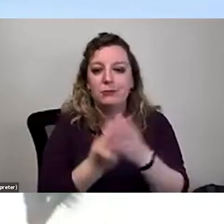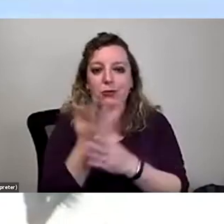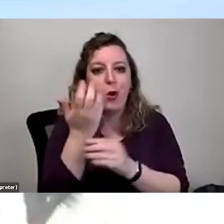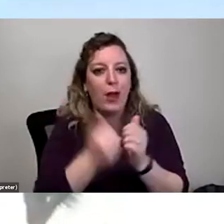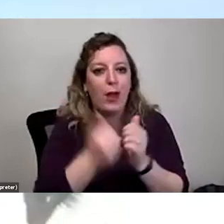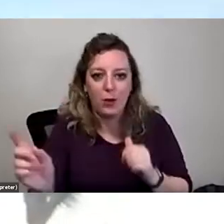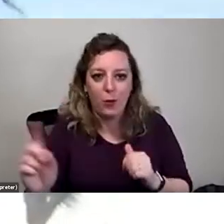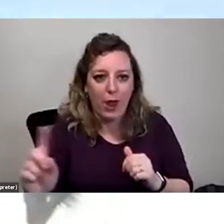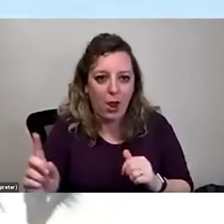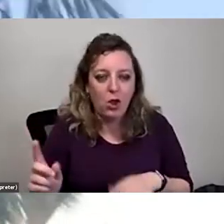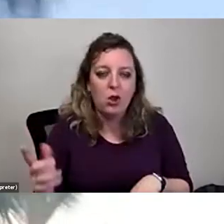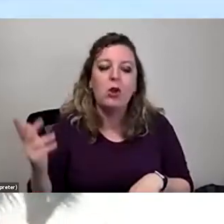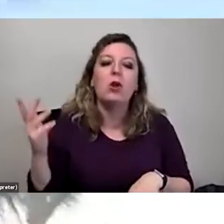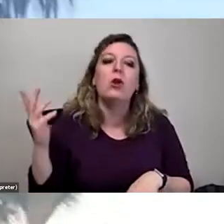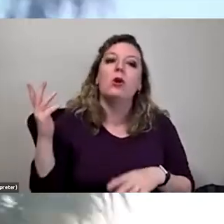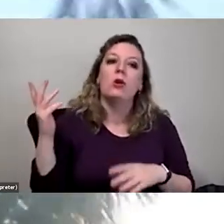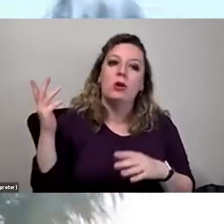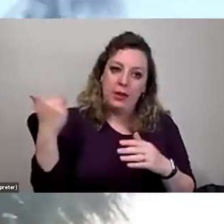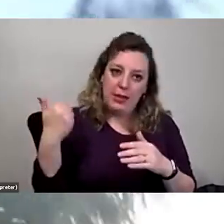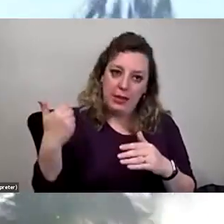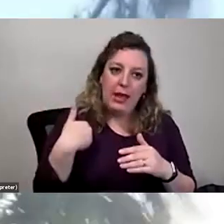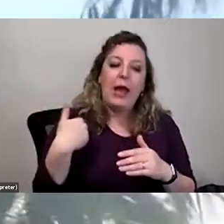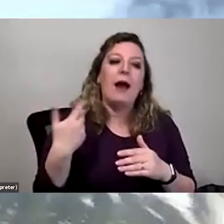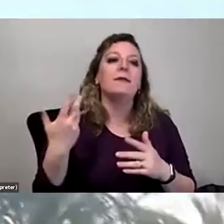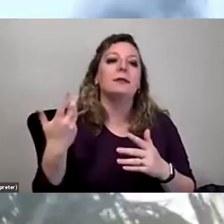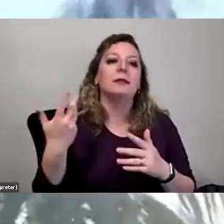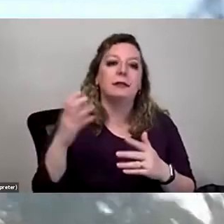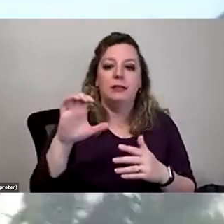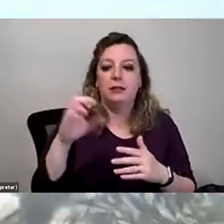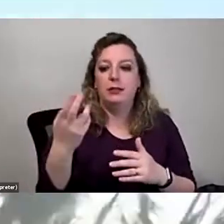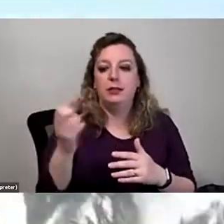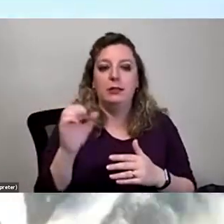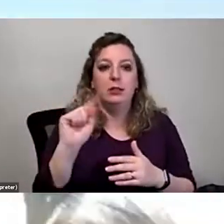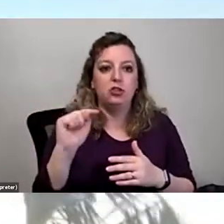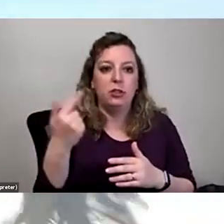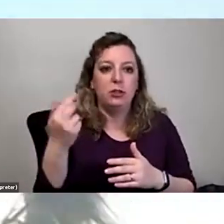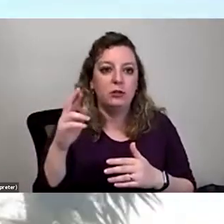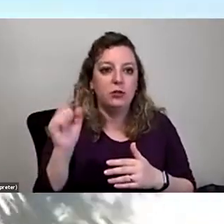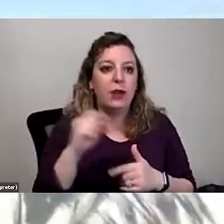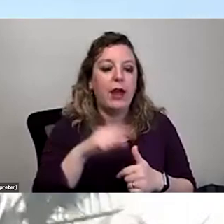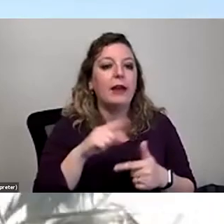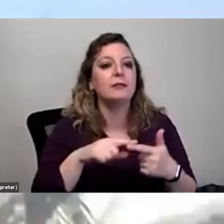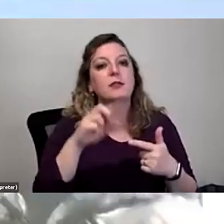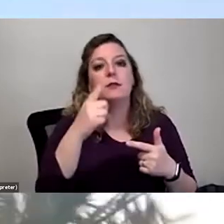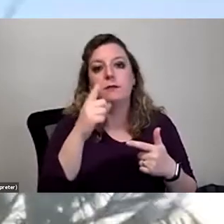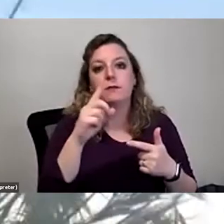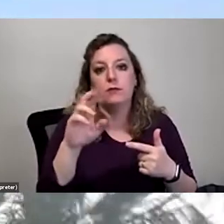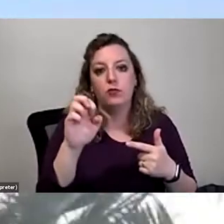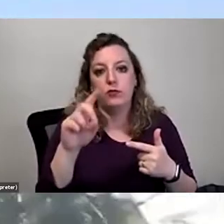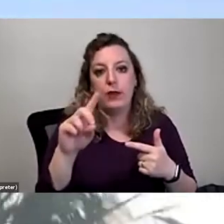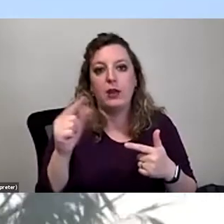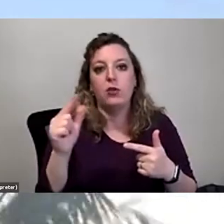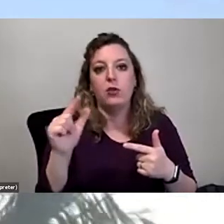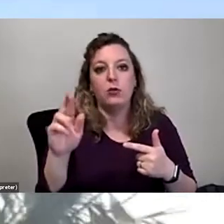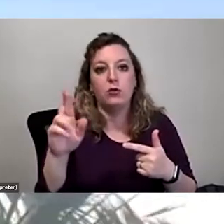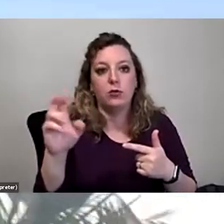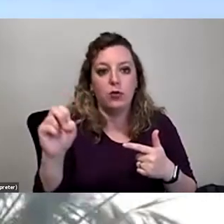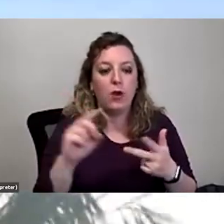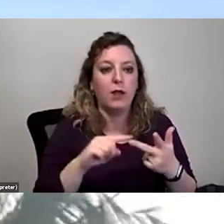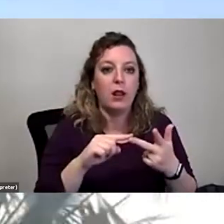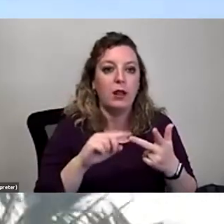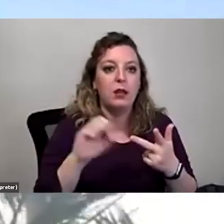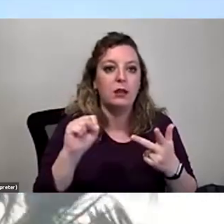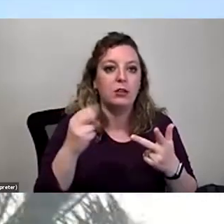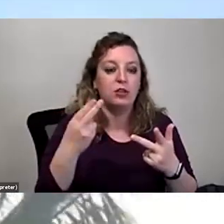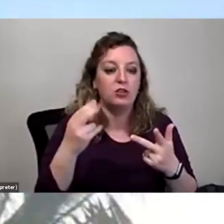So we have a number of grass species. We have cheatgrass. Oh look, there's also red brome in here. The whole, wow, make sure there's shizness. Here's